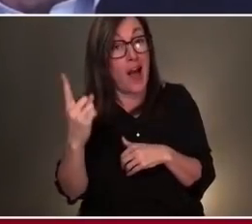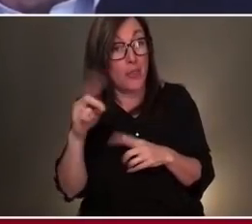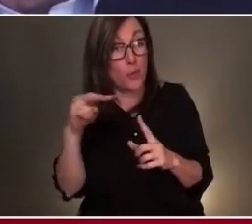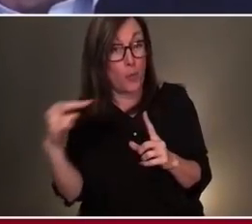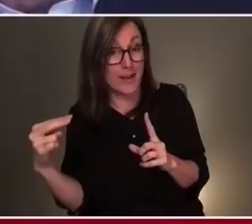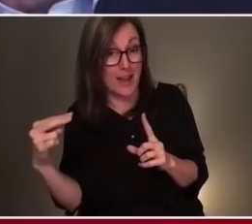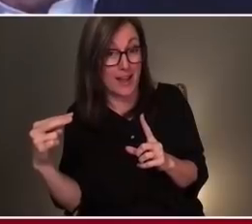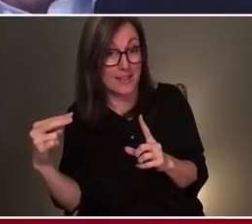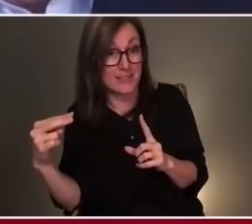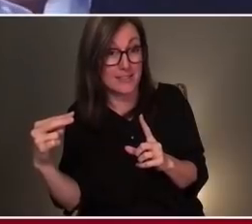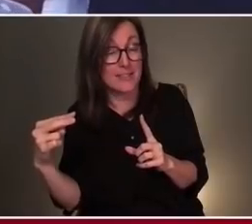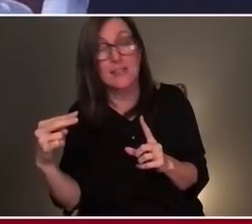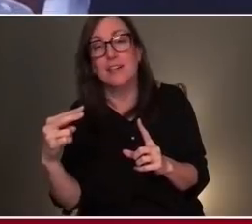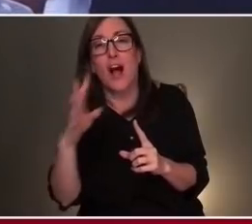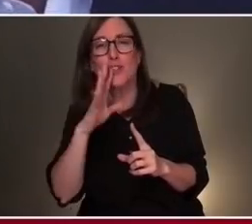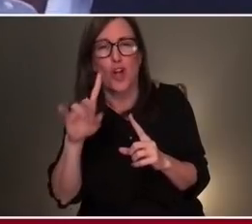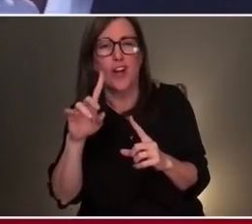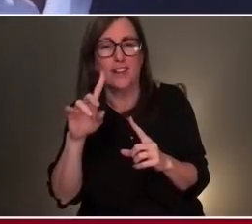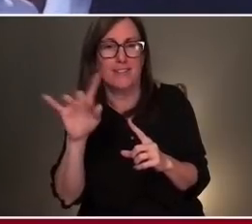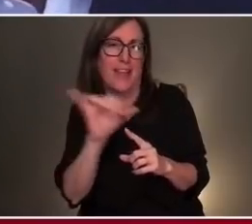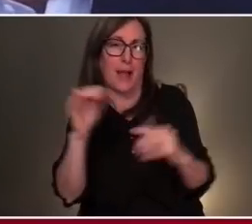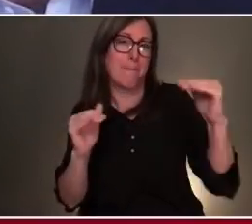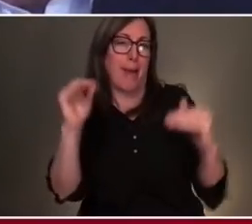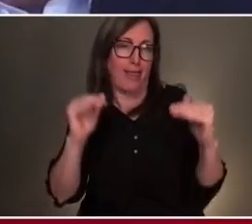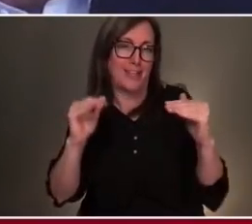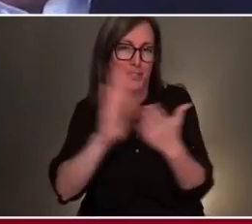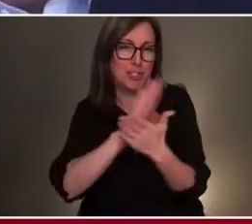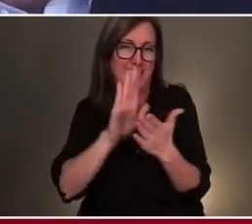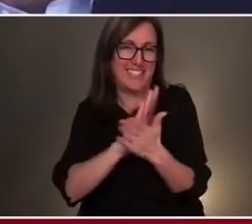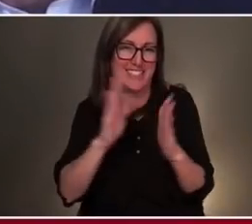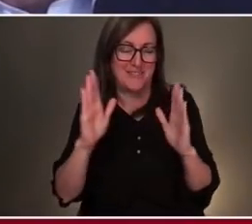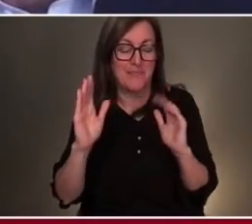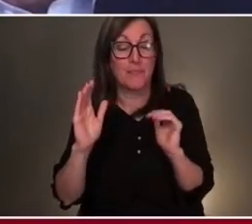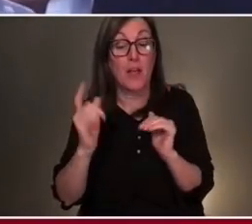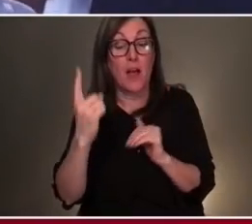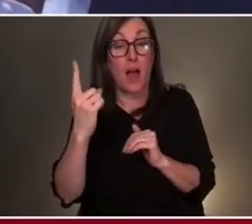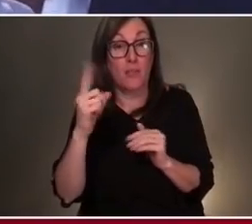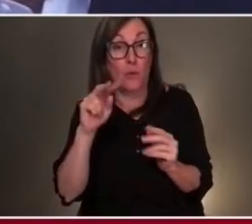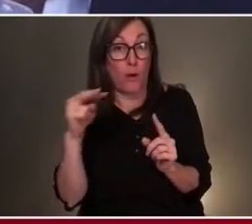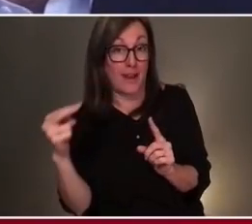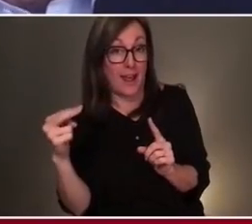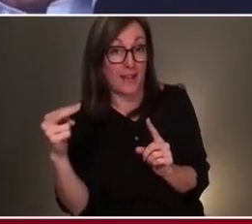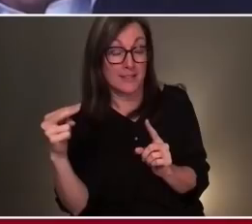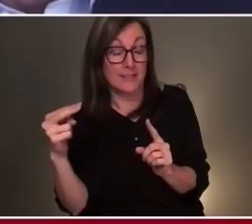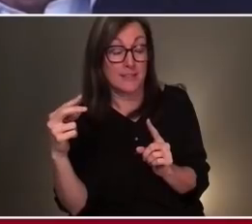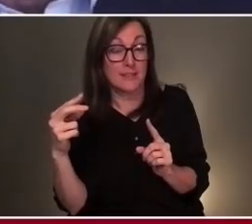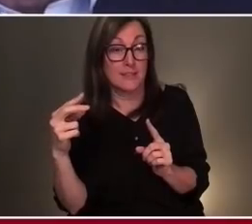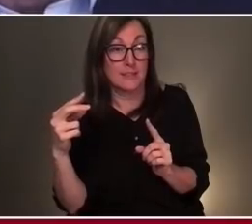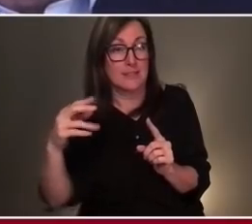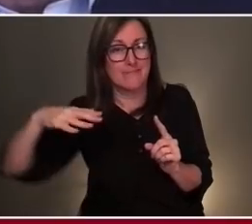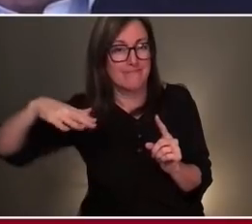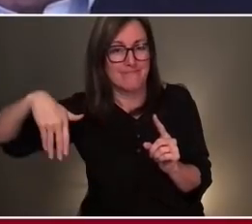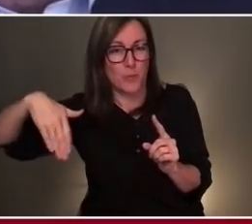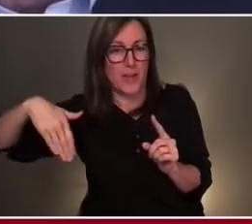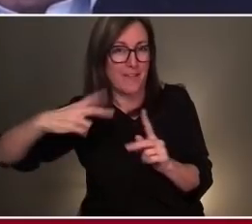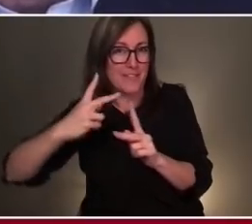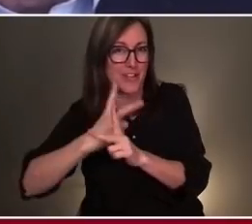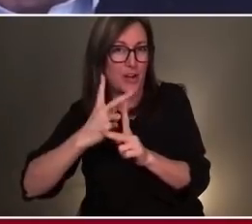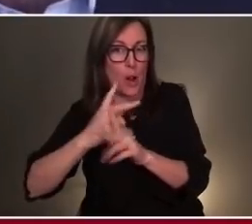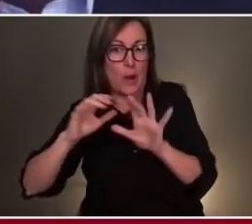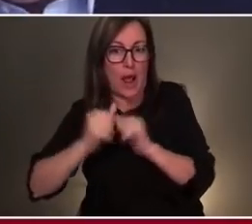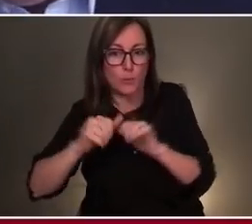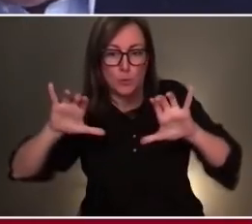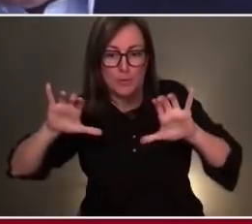I'm going to talk about this like a balance sheet. On the one hand, we really haven't figured out how to contain